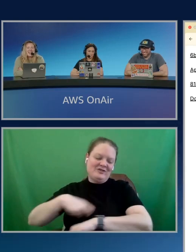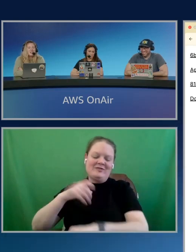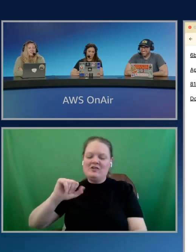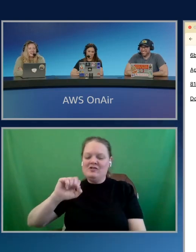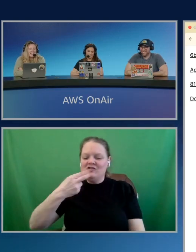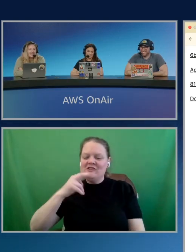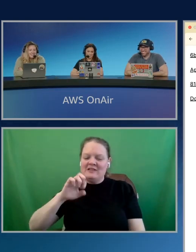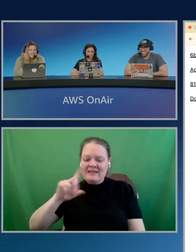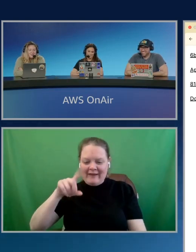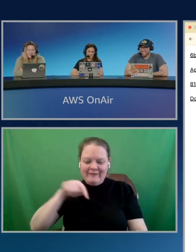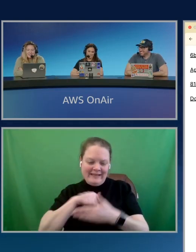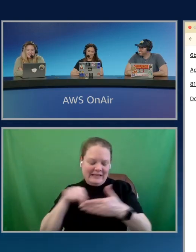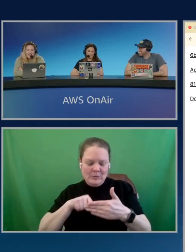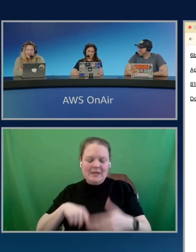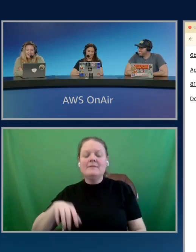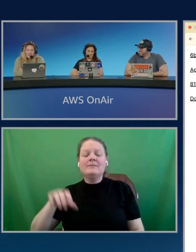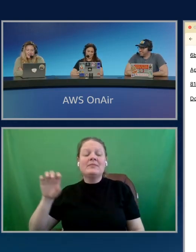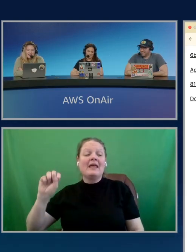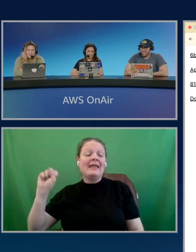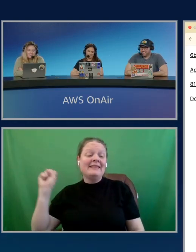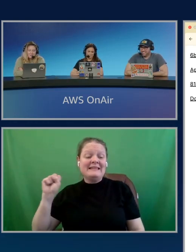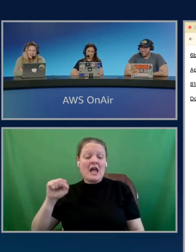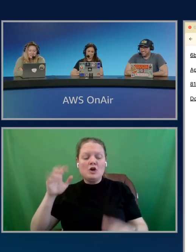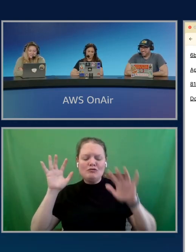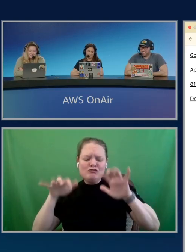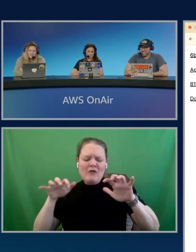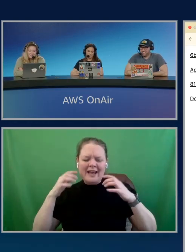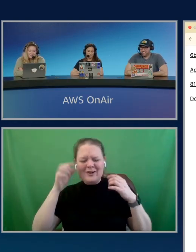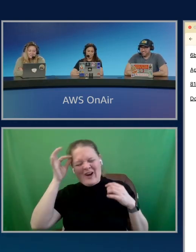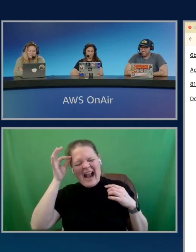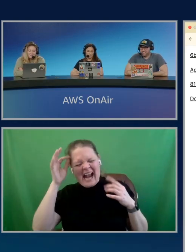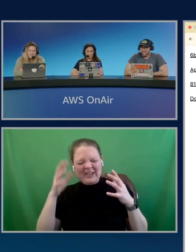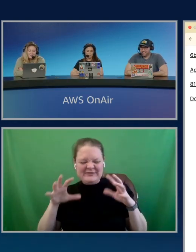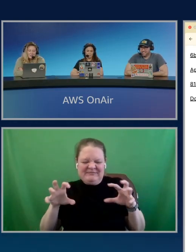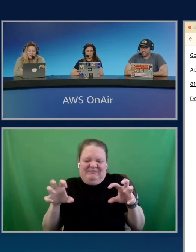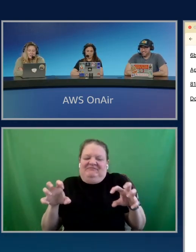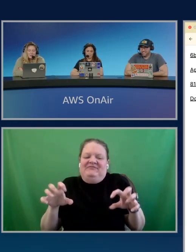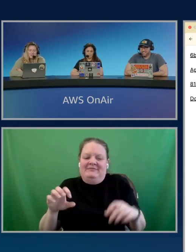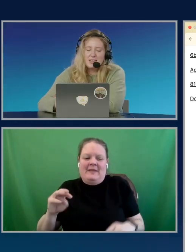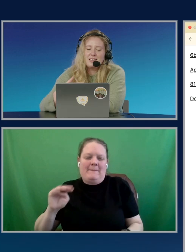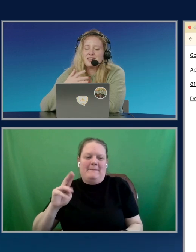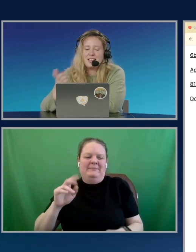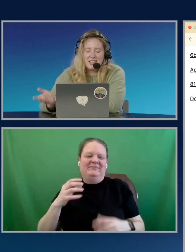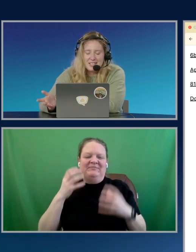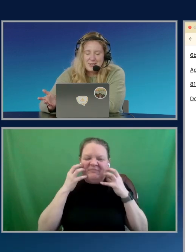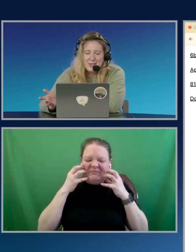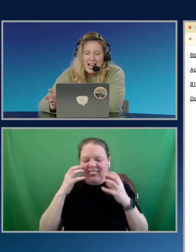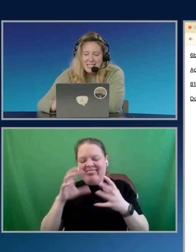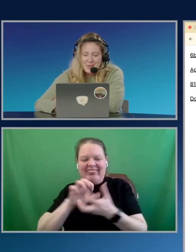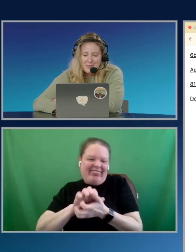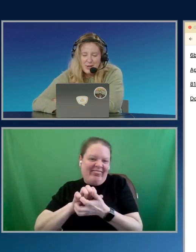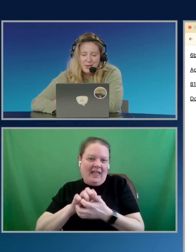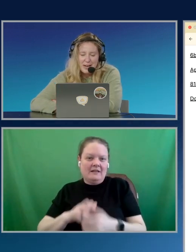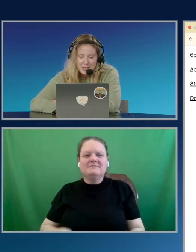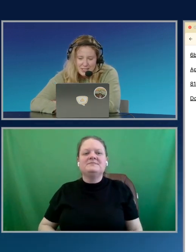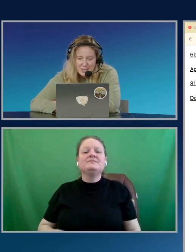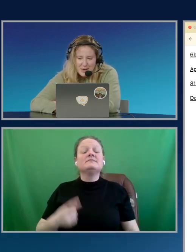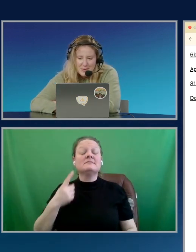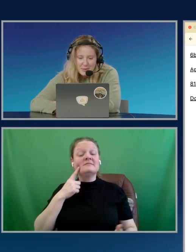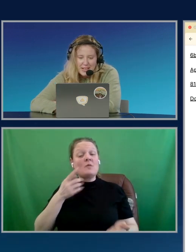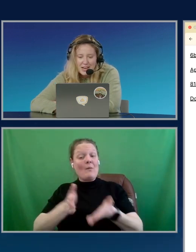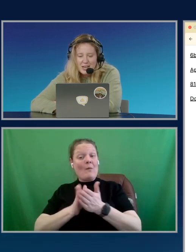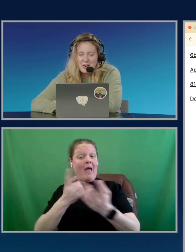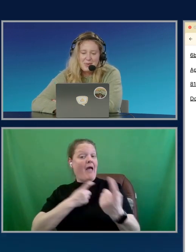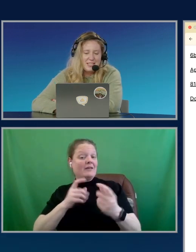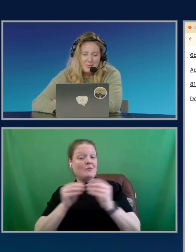The Seattle rain makes her hair kind of matte up a little bit. So it's going to ask me more questions